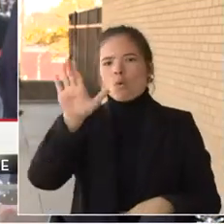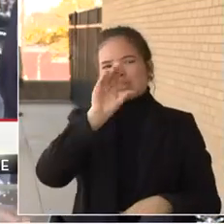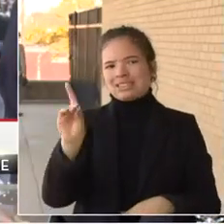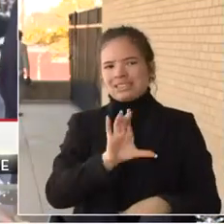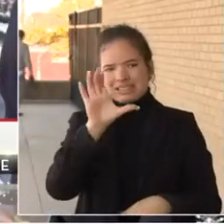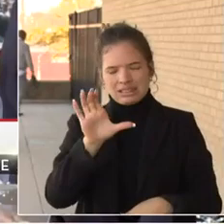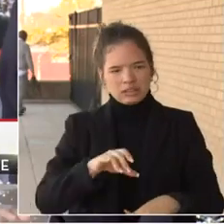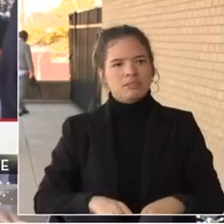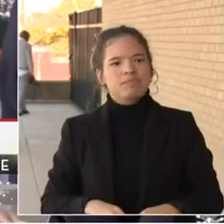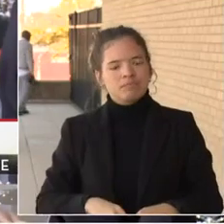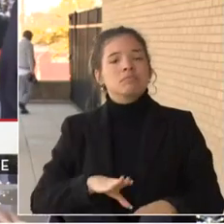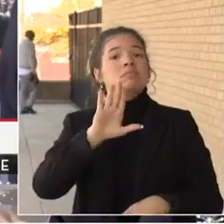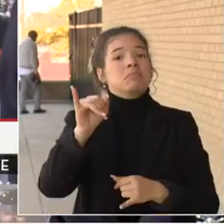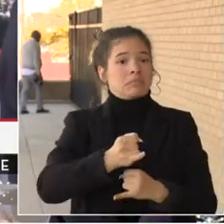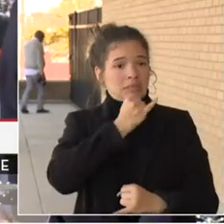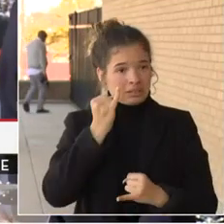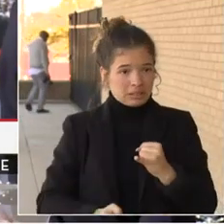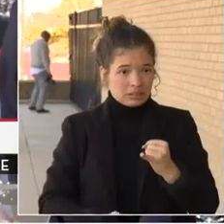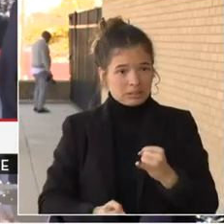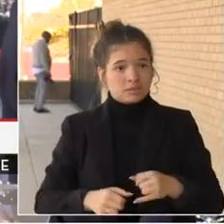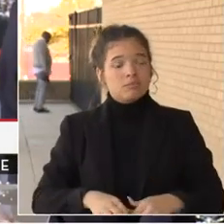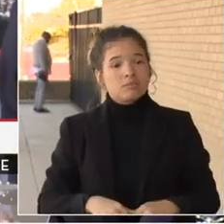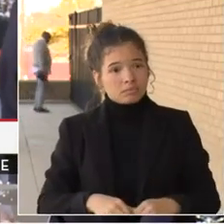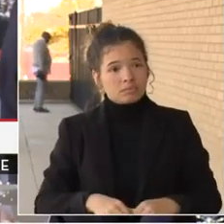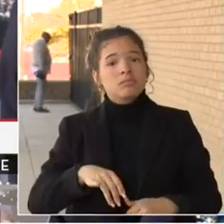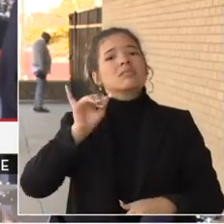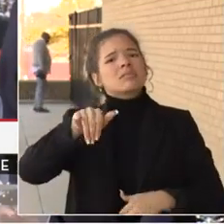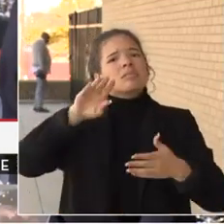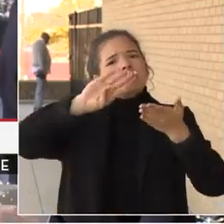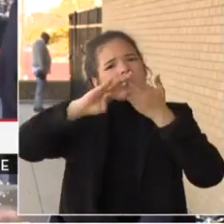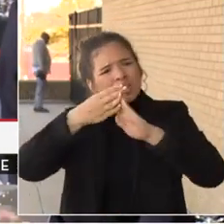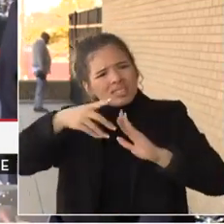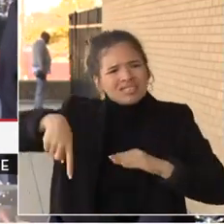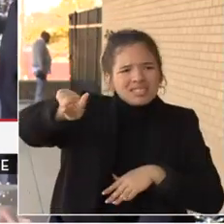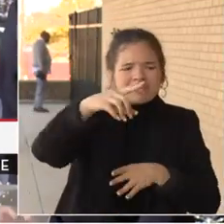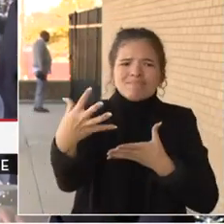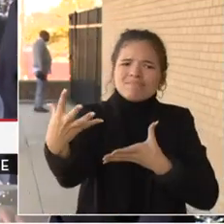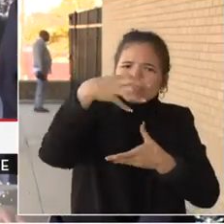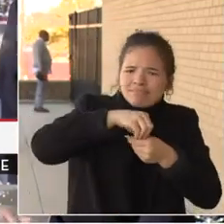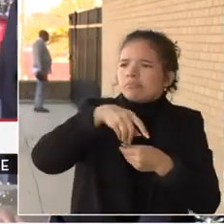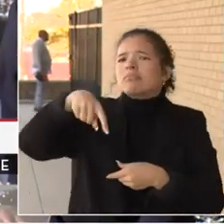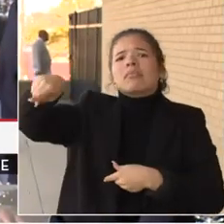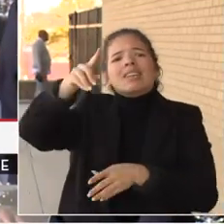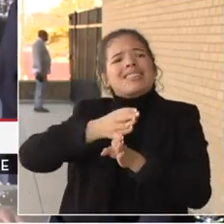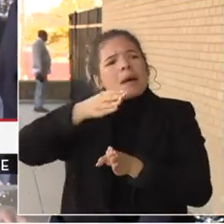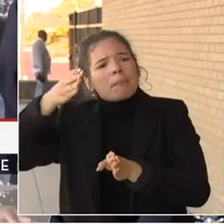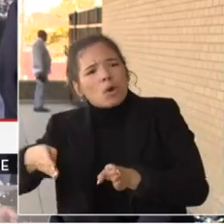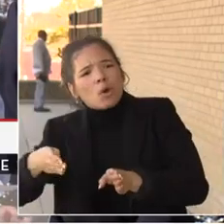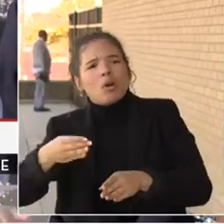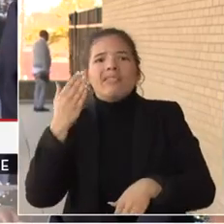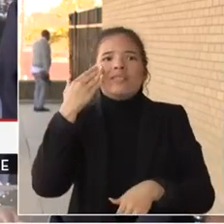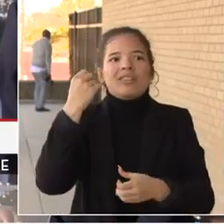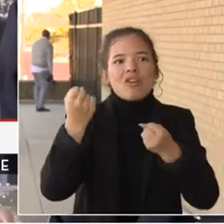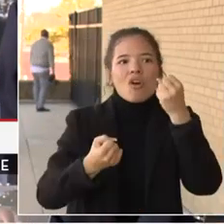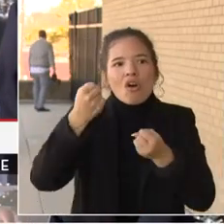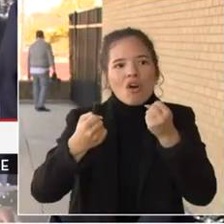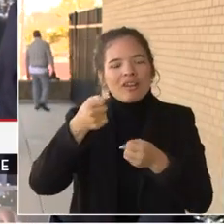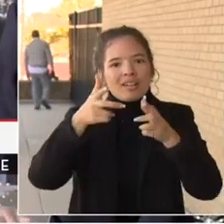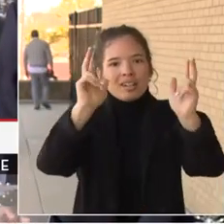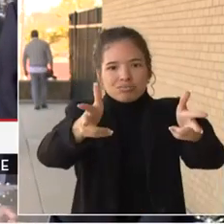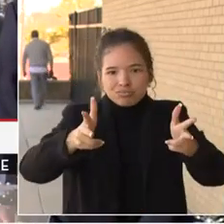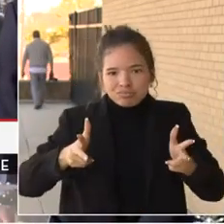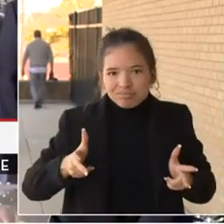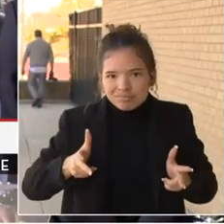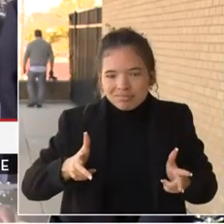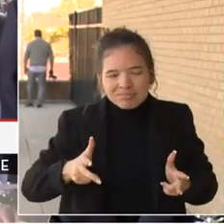the importance of community involvement. Get to know your neighbors. Know the cars that usually park on the street. Be able to recognize